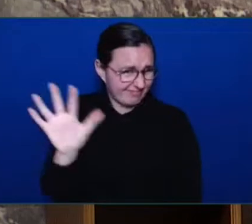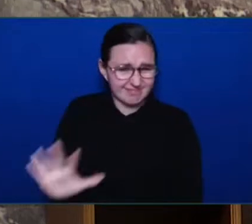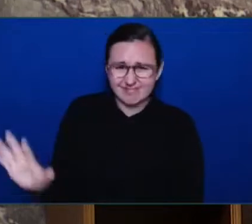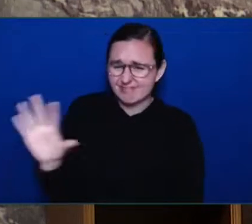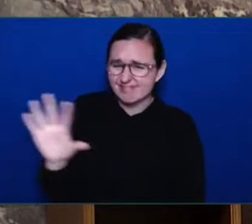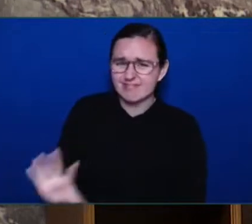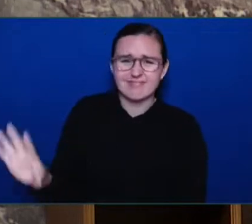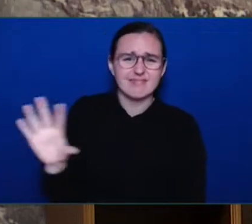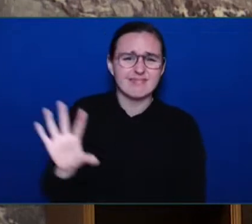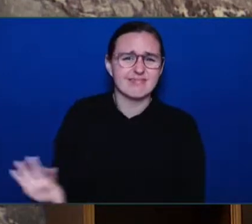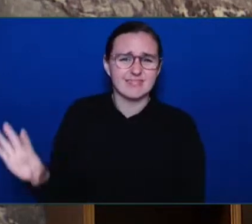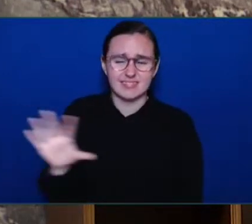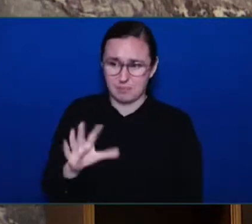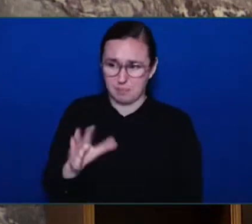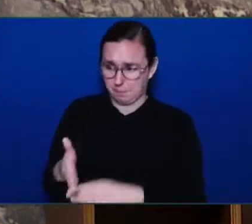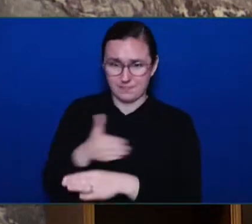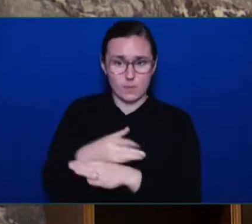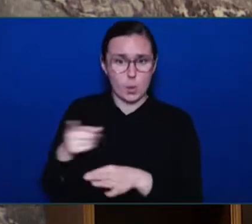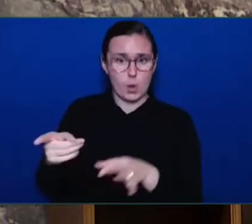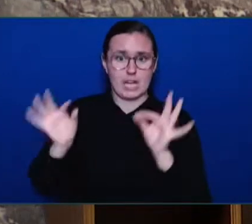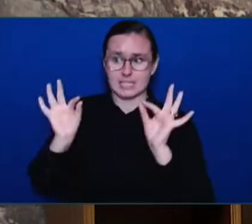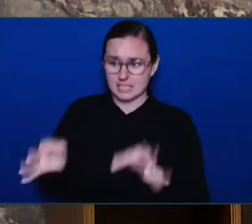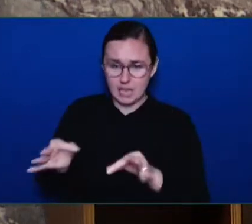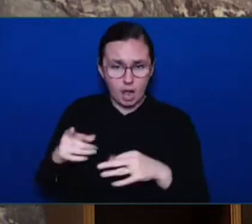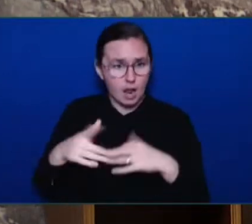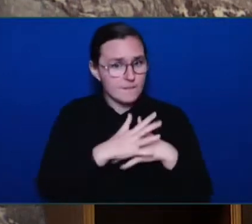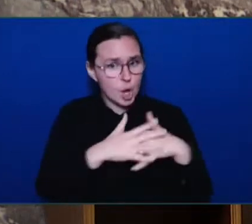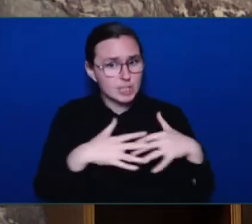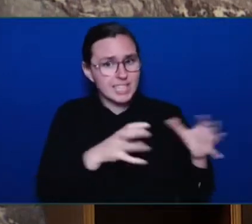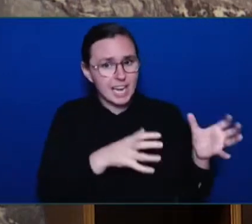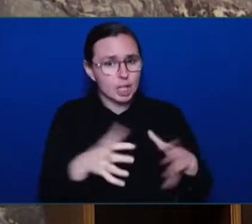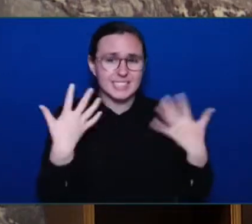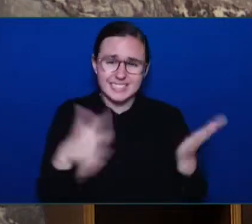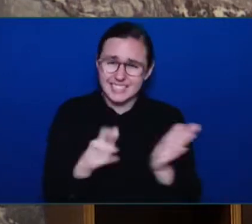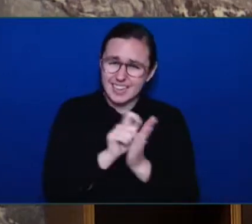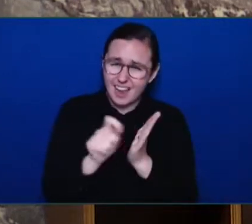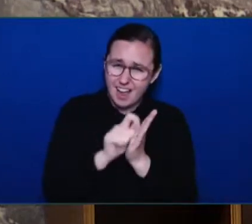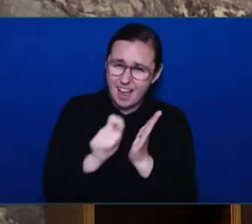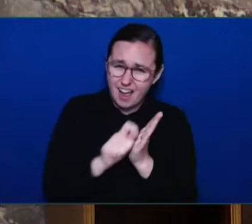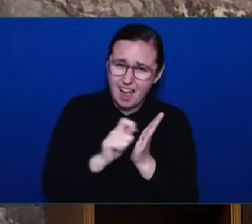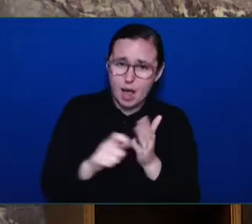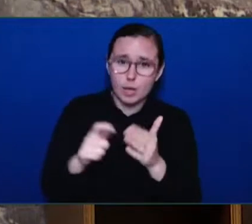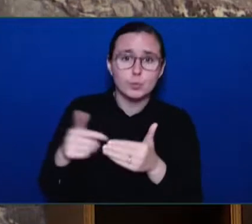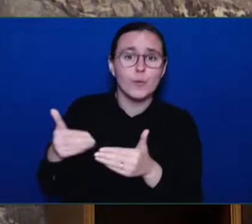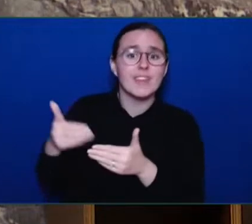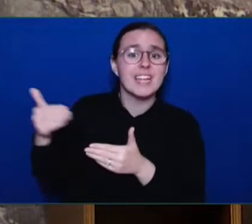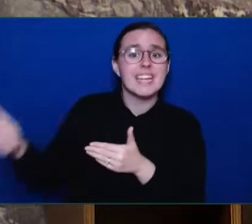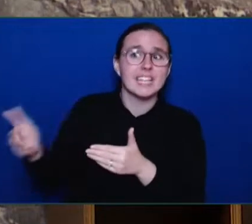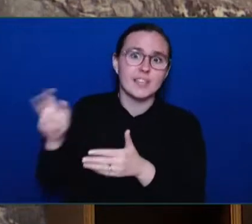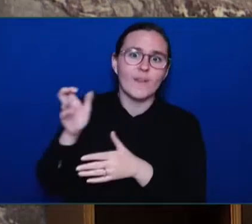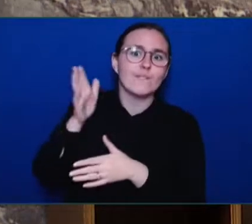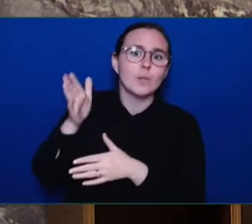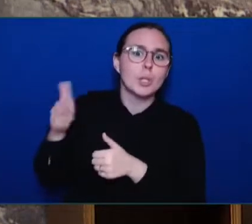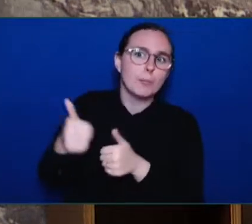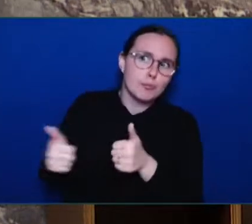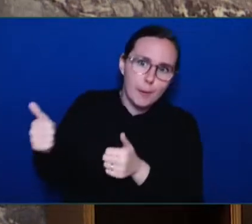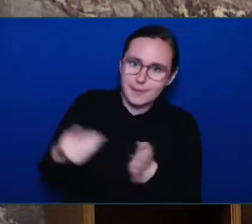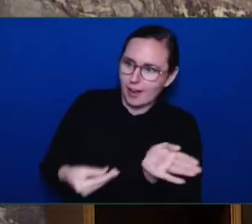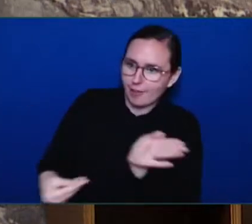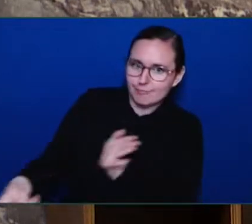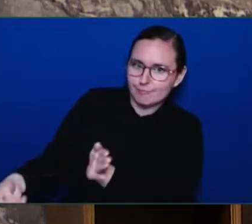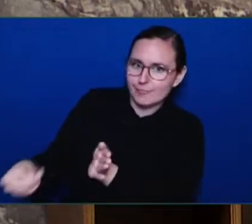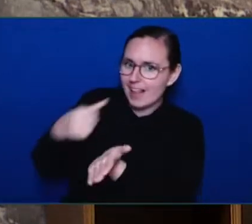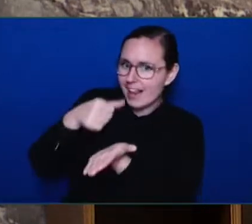First Nations had actually written to the incoming Premier. They wrote to him and urged him to meet with them to